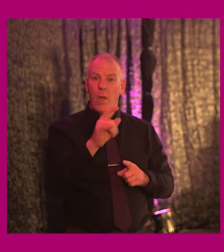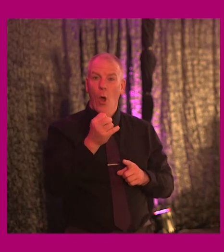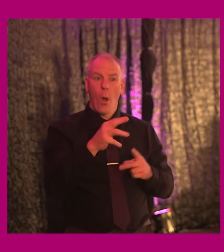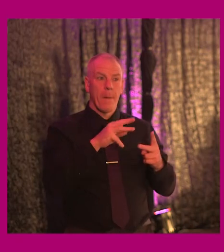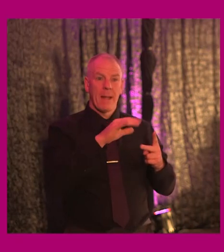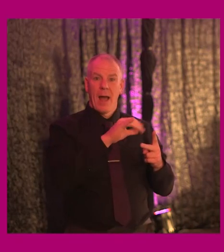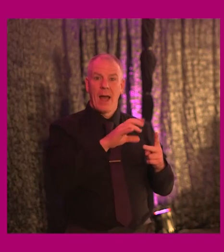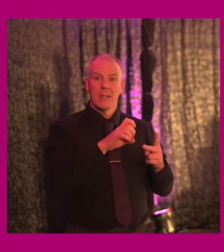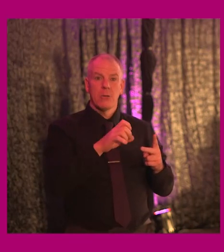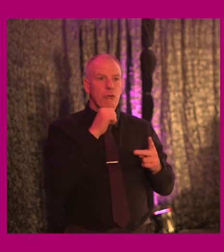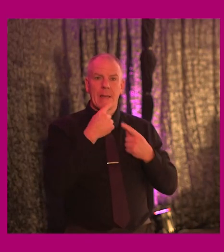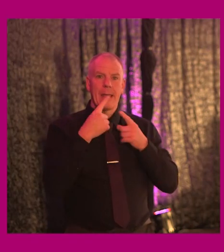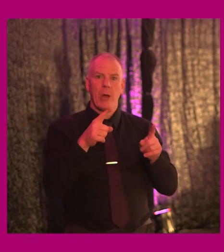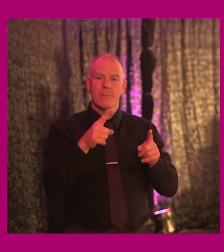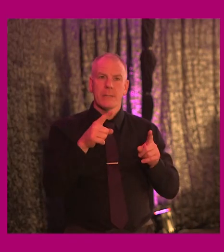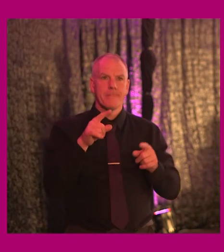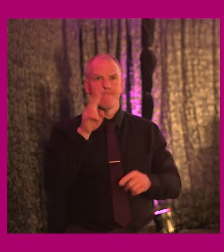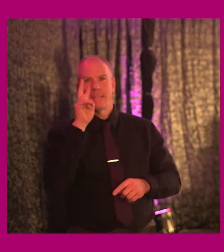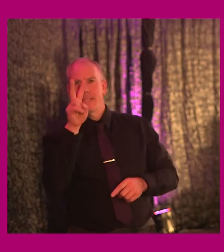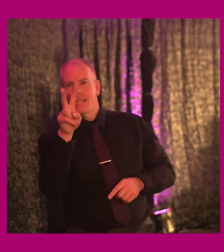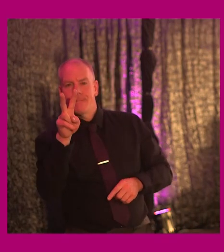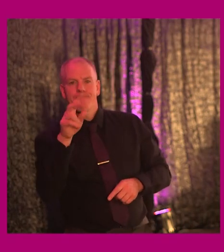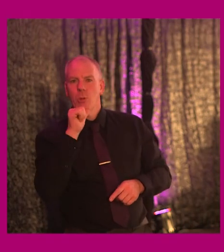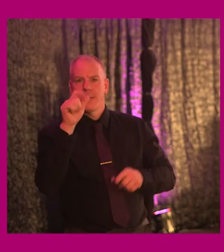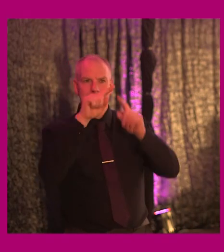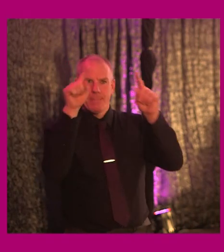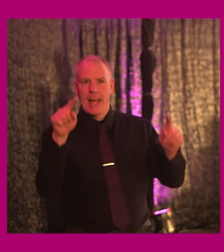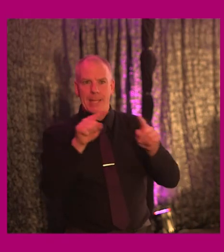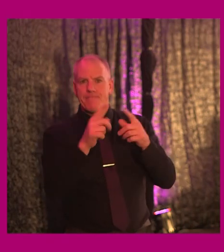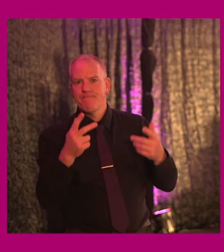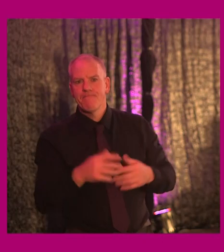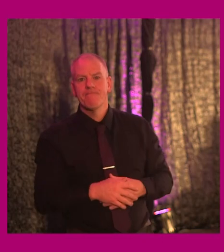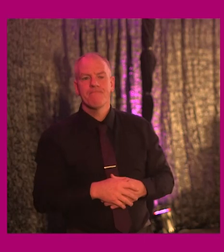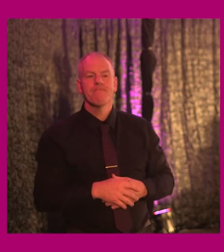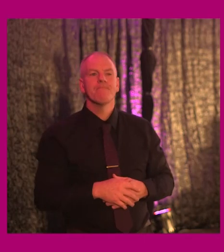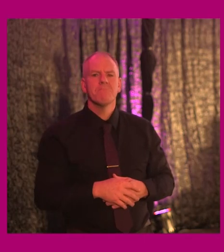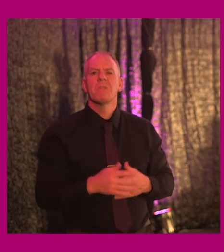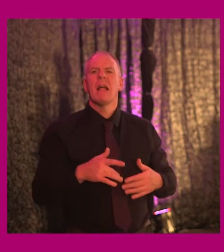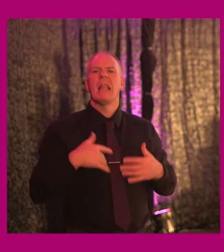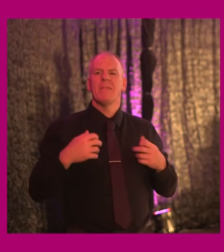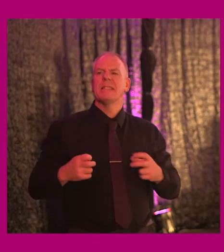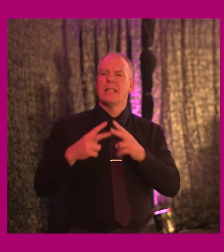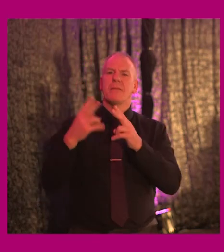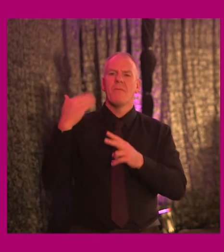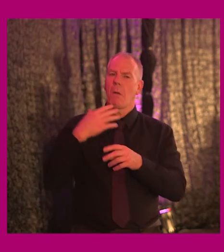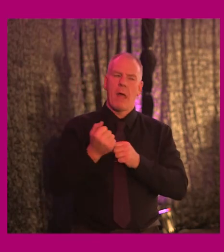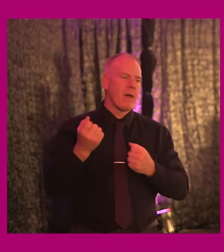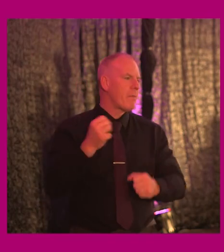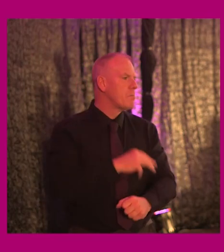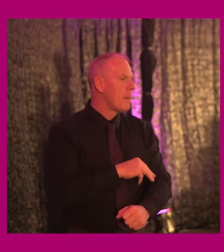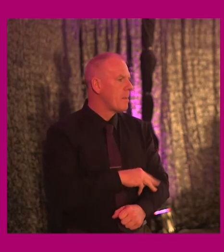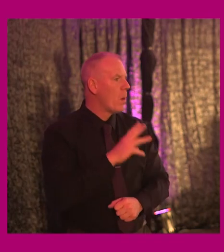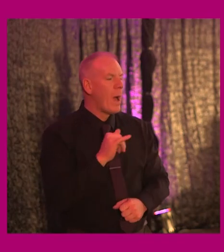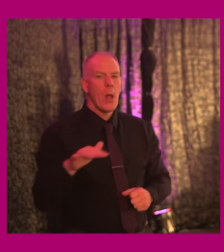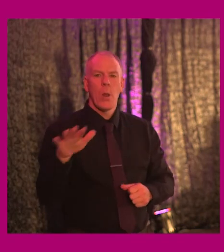there was no announcement about that and he can't see the visual display. He tells you that he lived in Sydney for years and never had this problem because